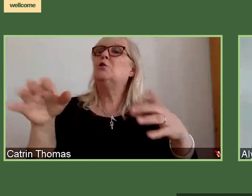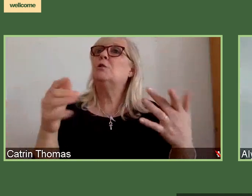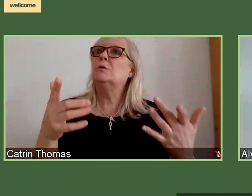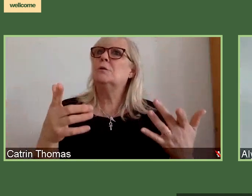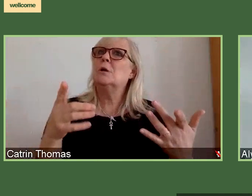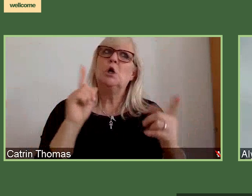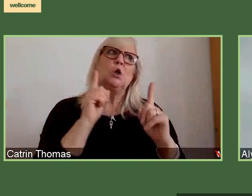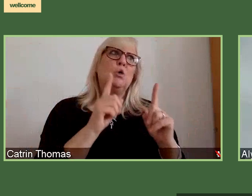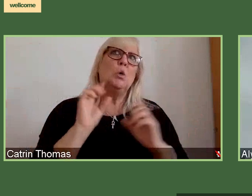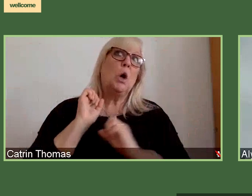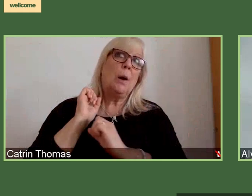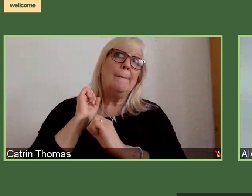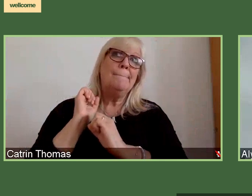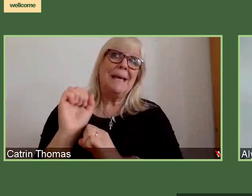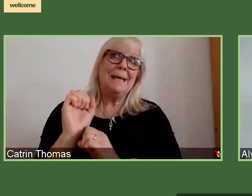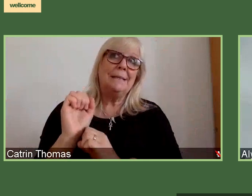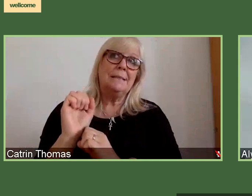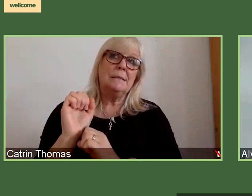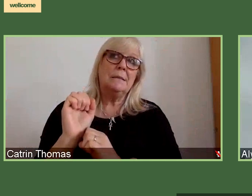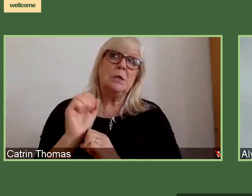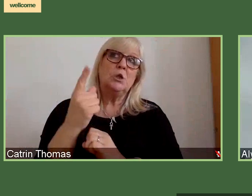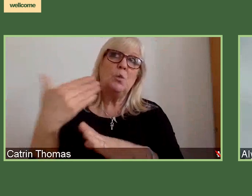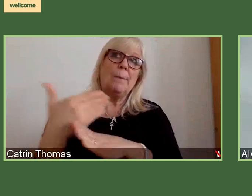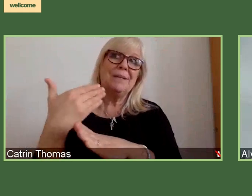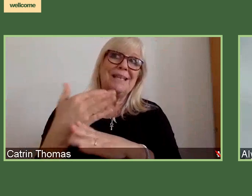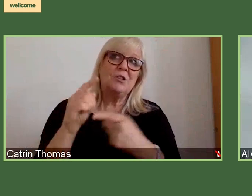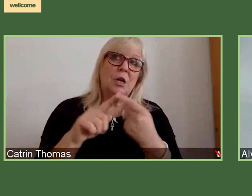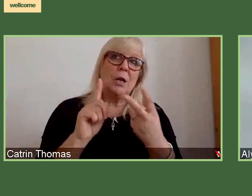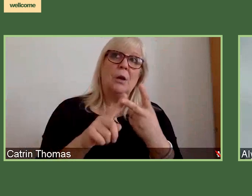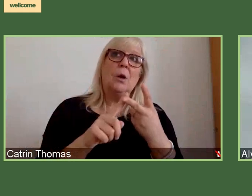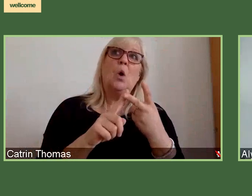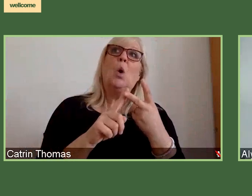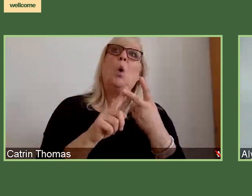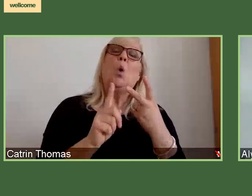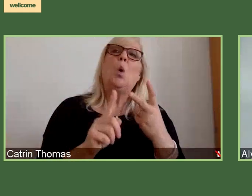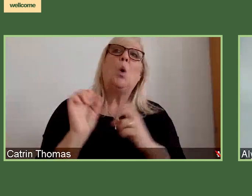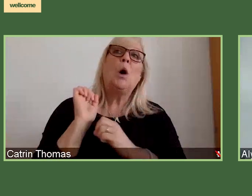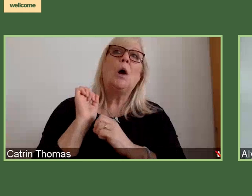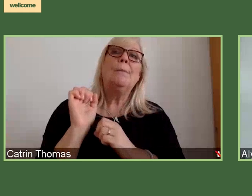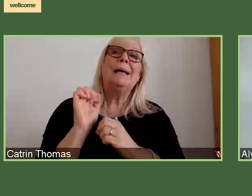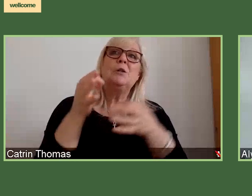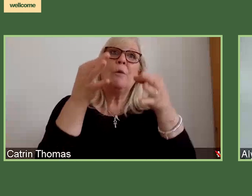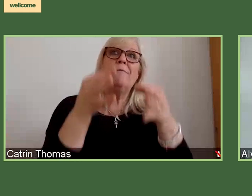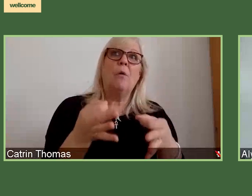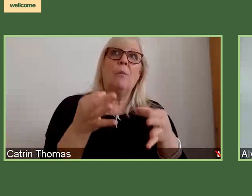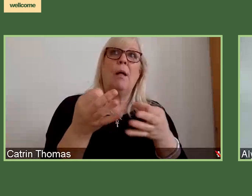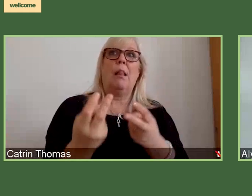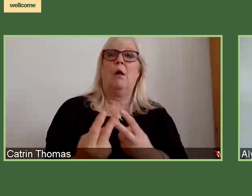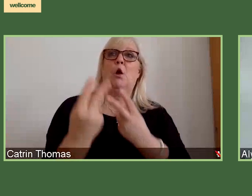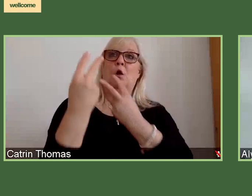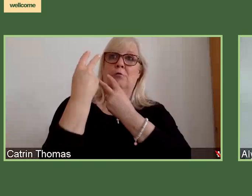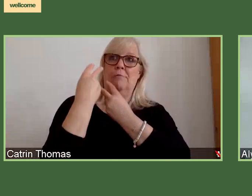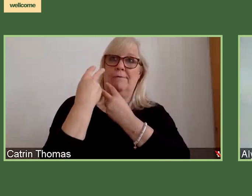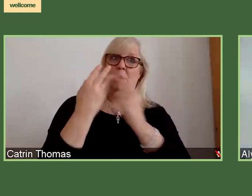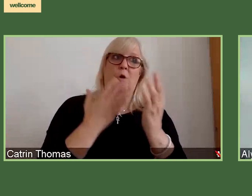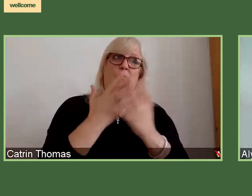a position or at least to commit to having a formal review during the course